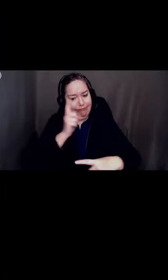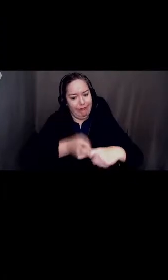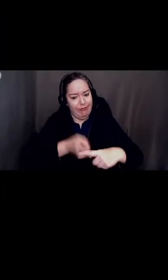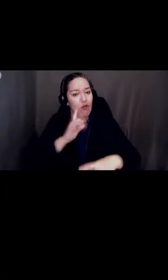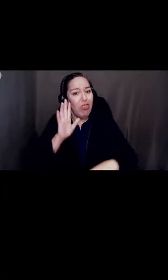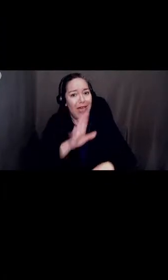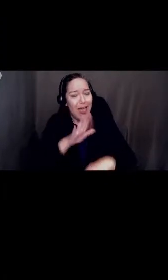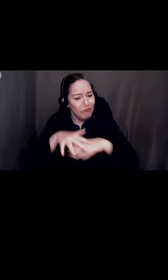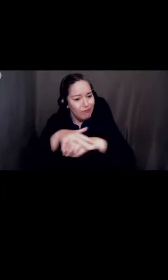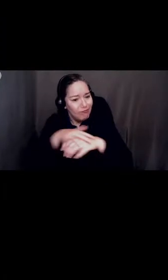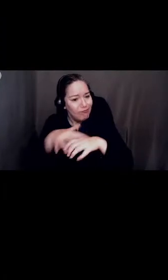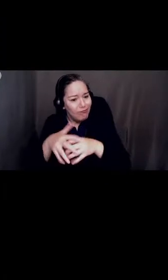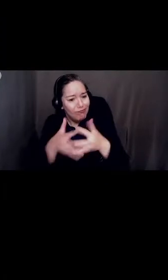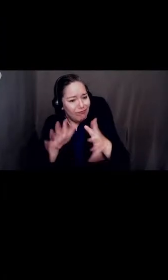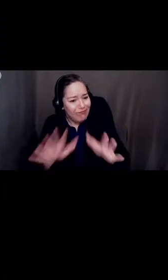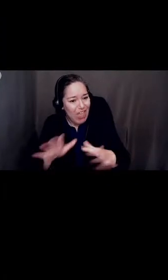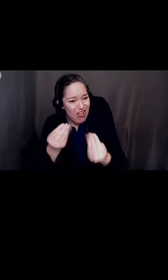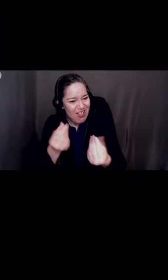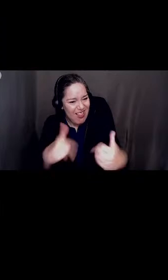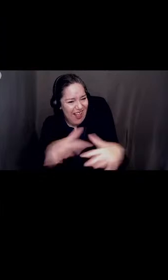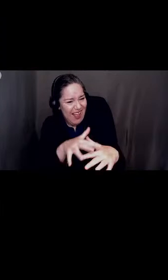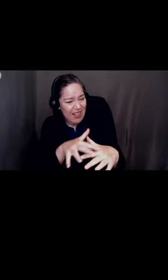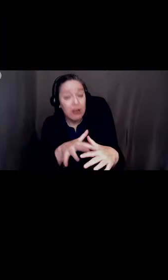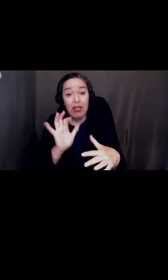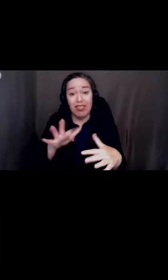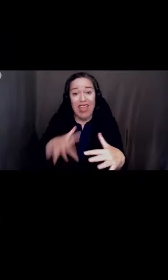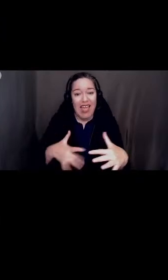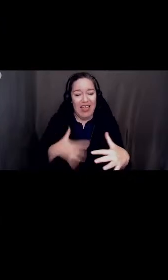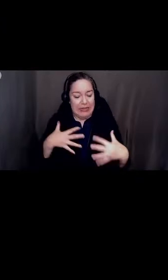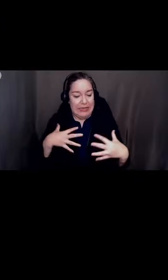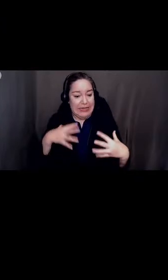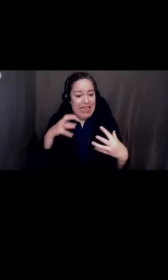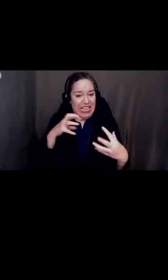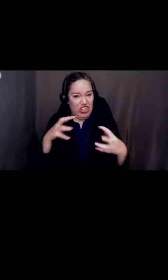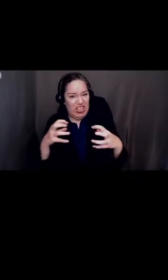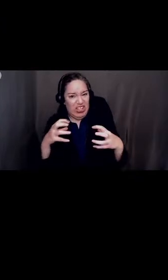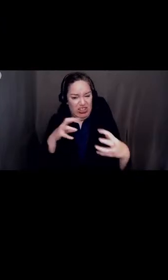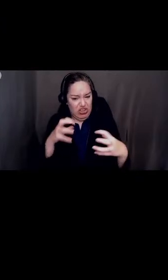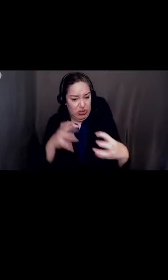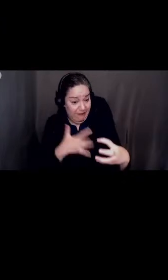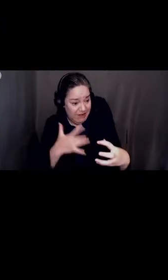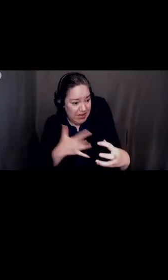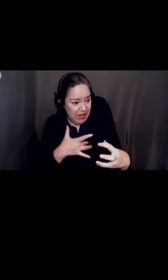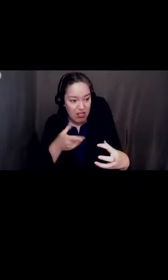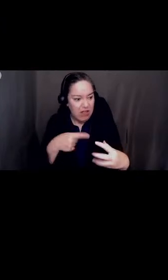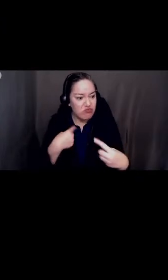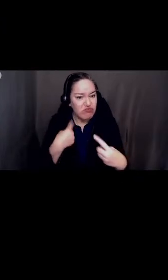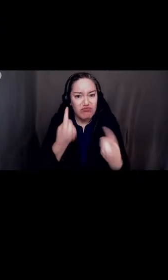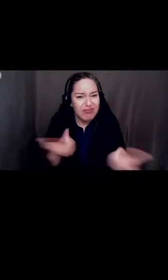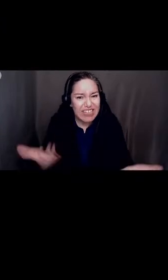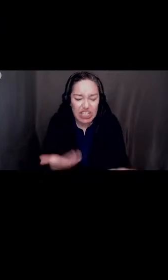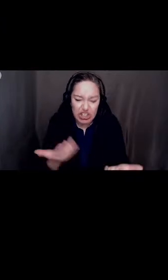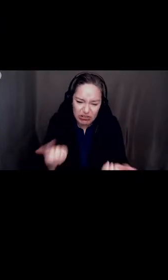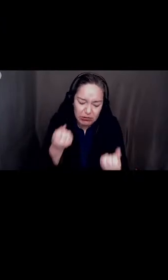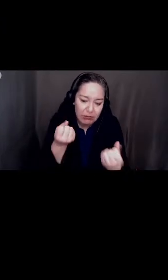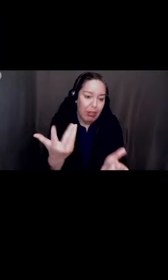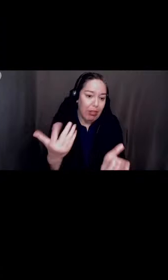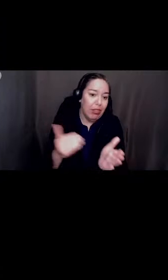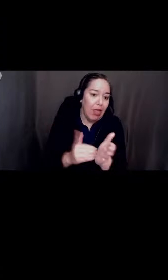we feel here in this space has lived here for thousands of years. Next slide, please.